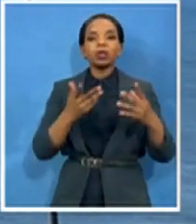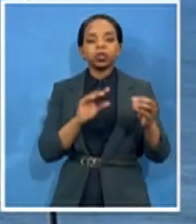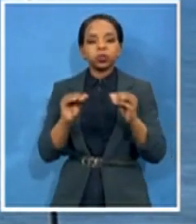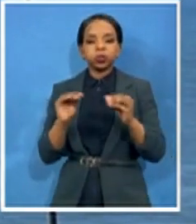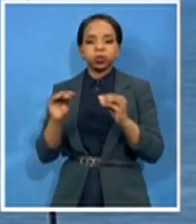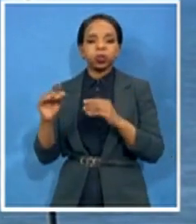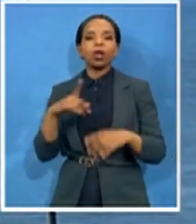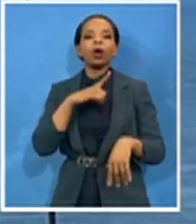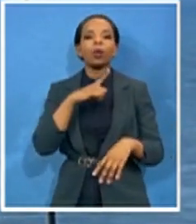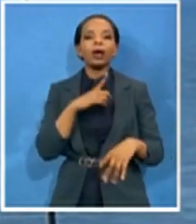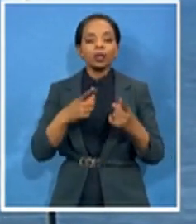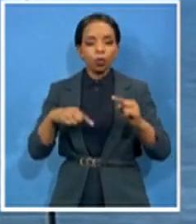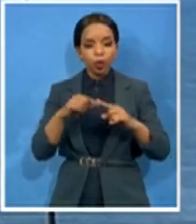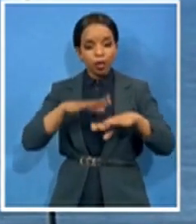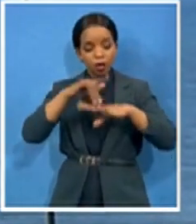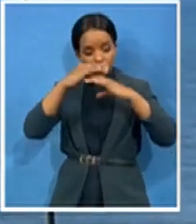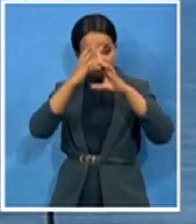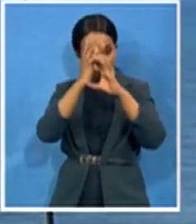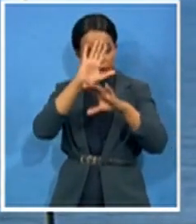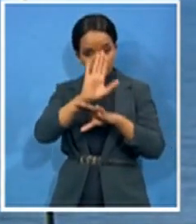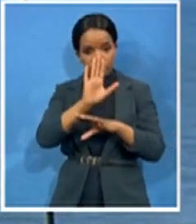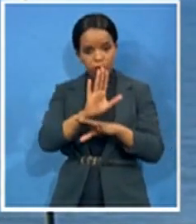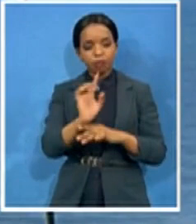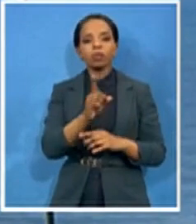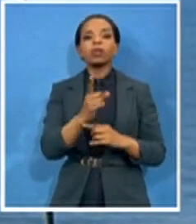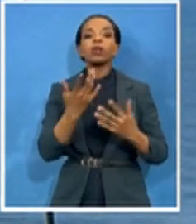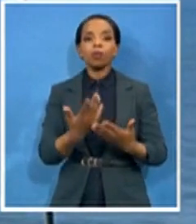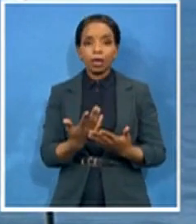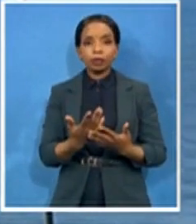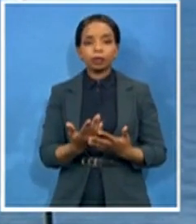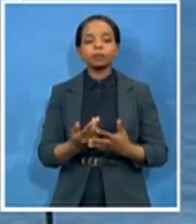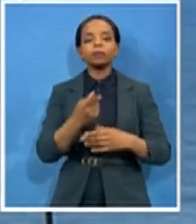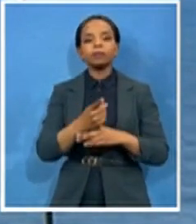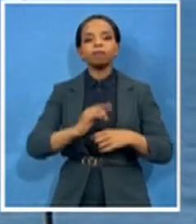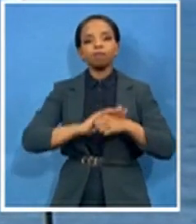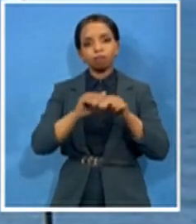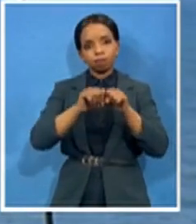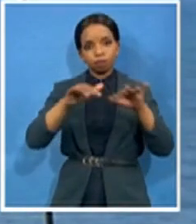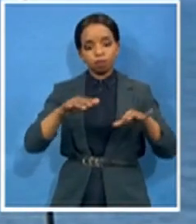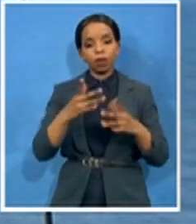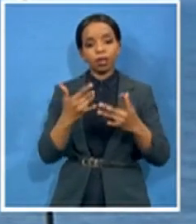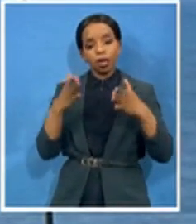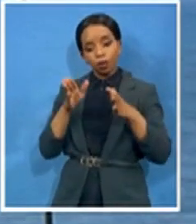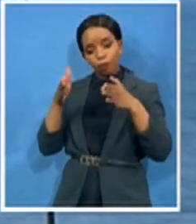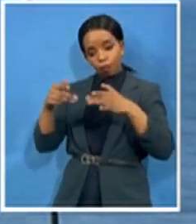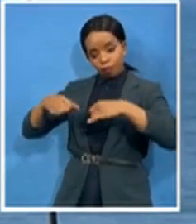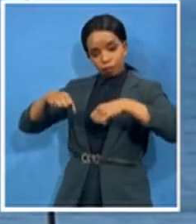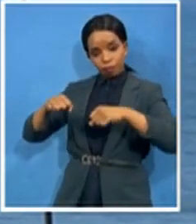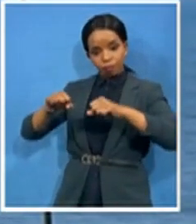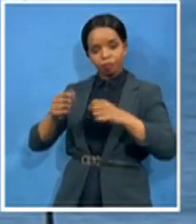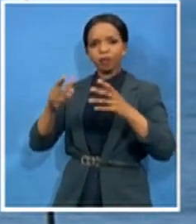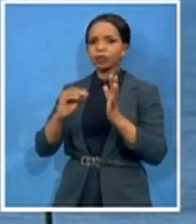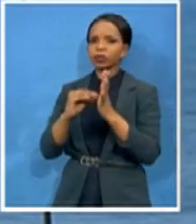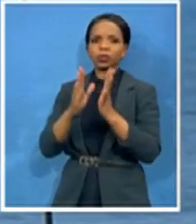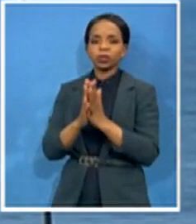with the motorbikes, what's very important is that we are on record that AMEC had put the motorbike into a policy speech.